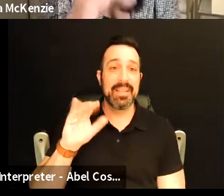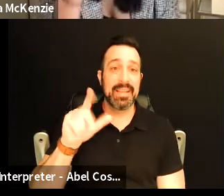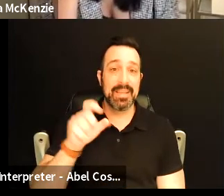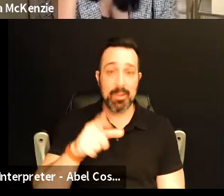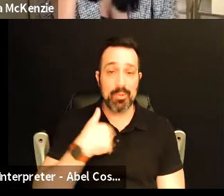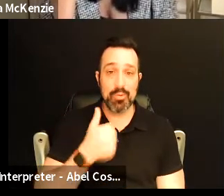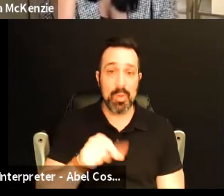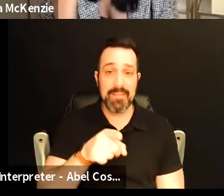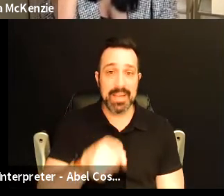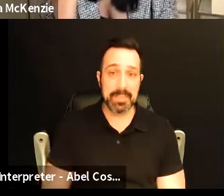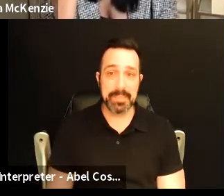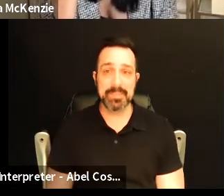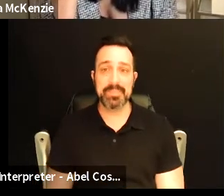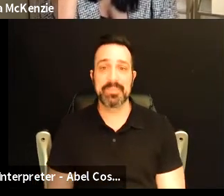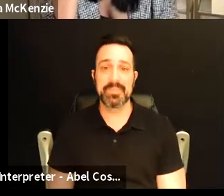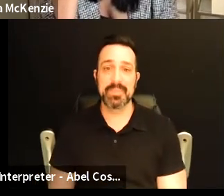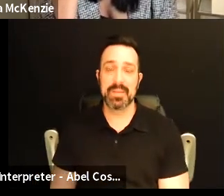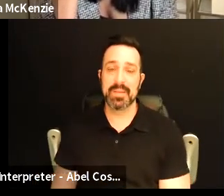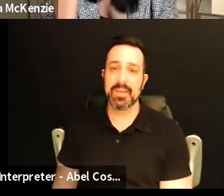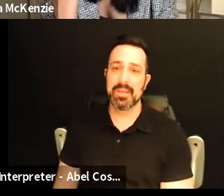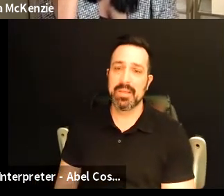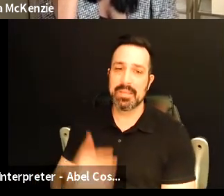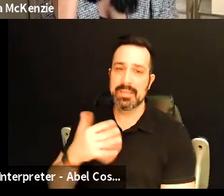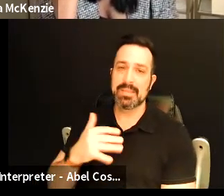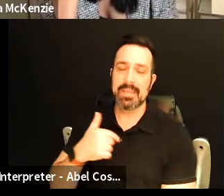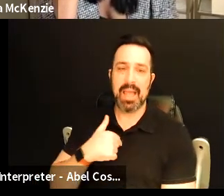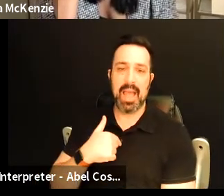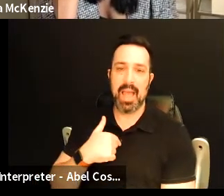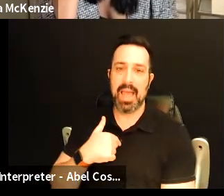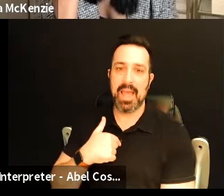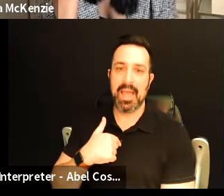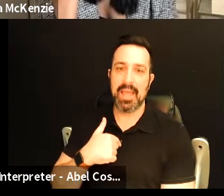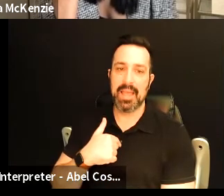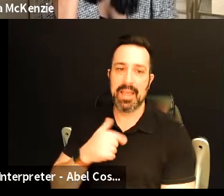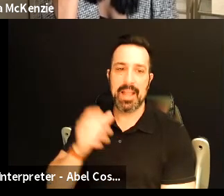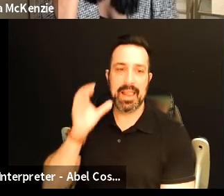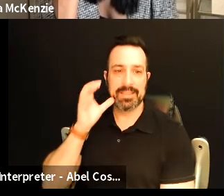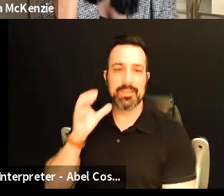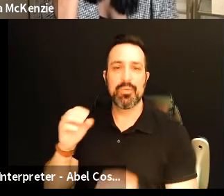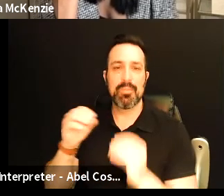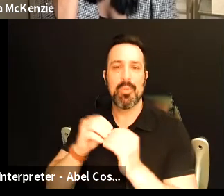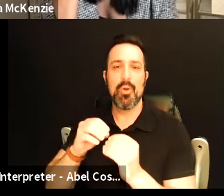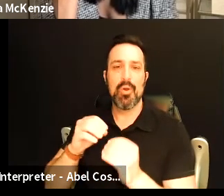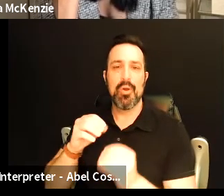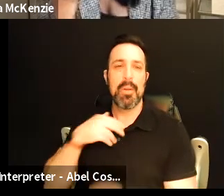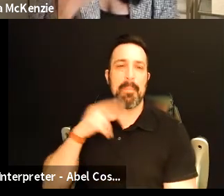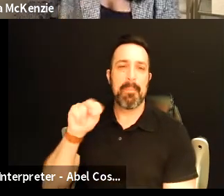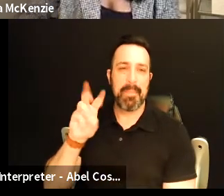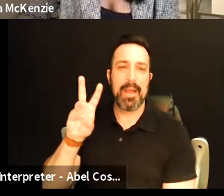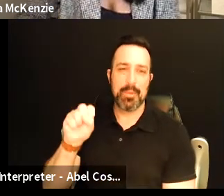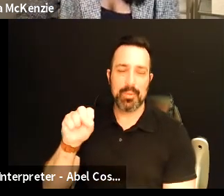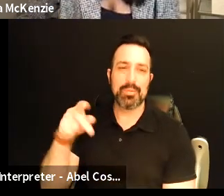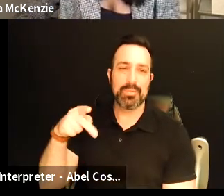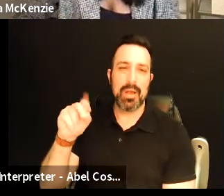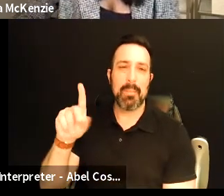gosh i mean i really um i listen to more of my news on my podcast